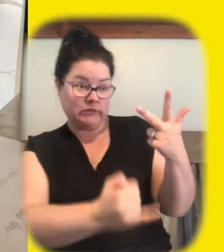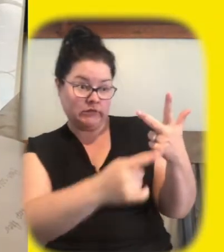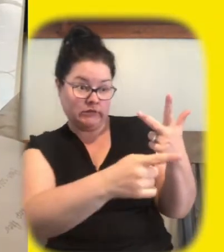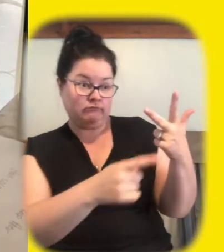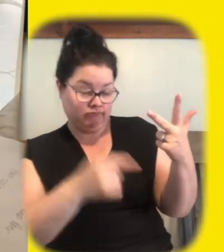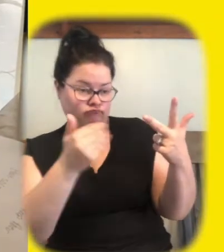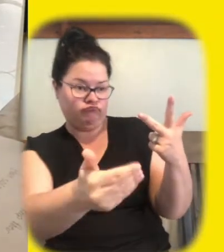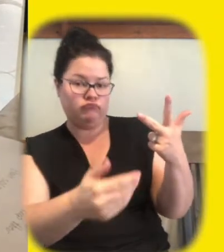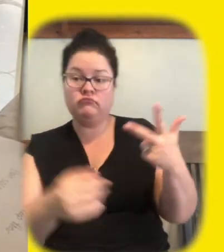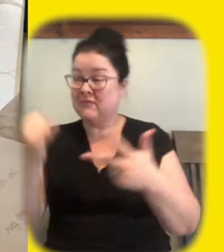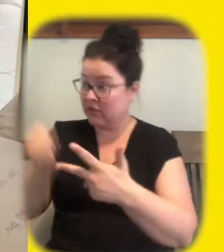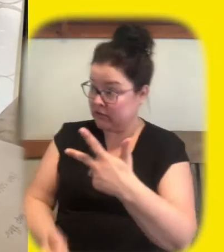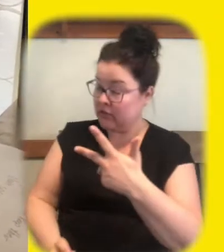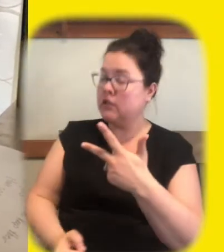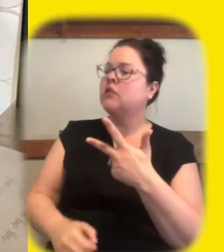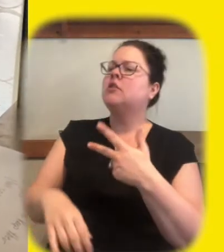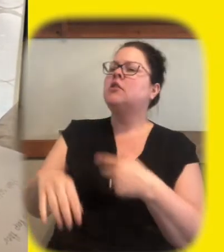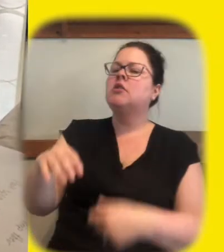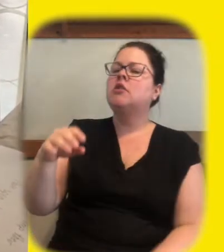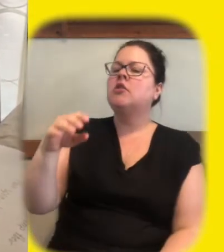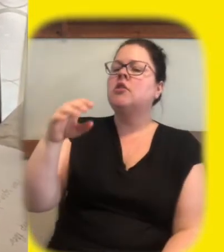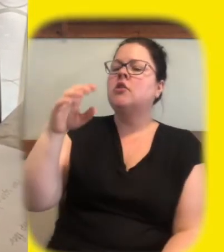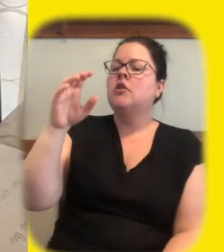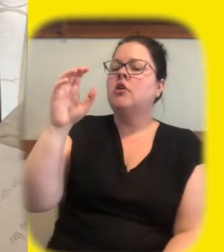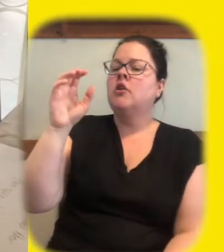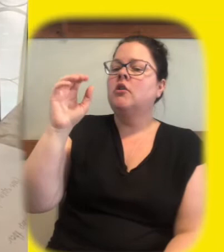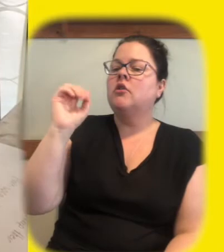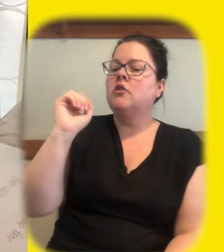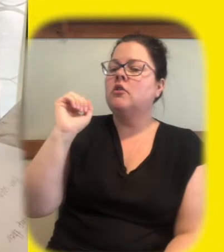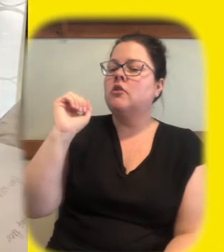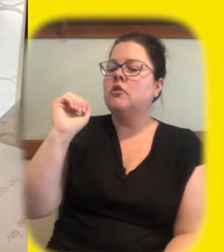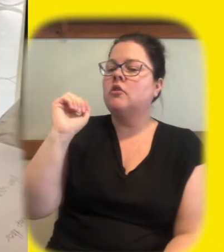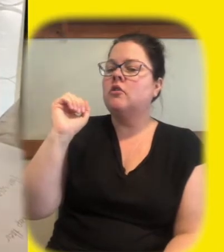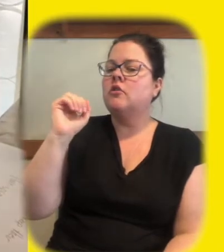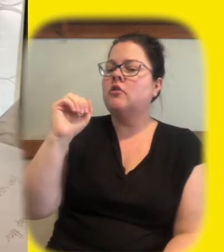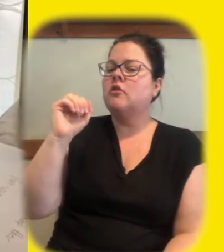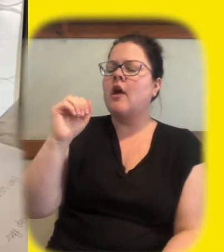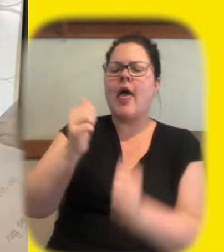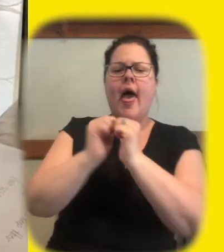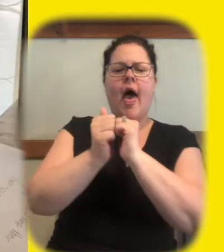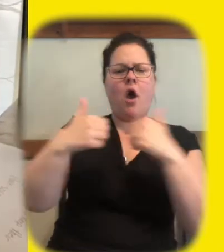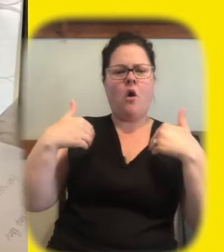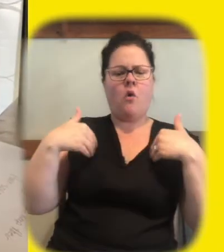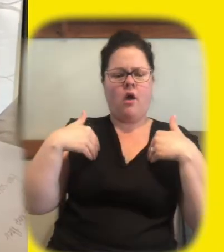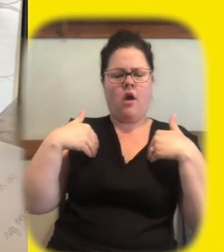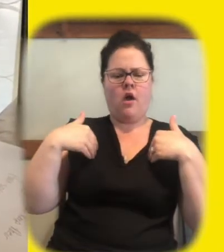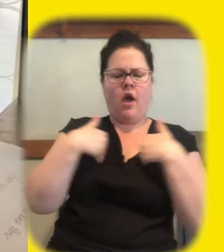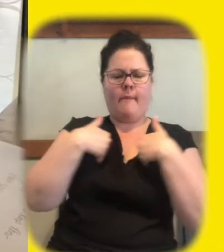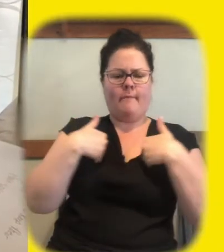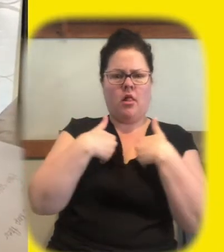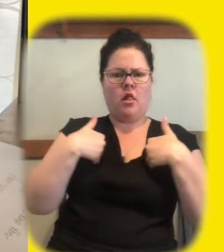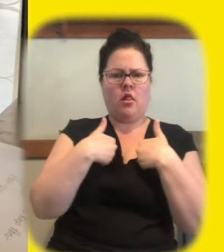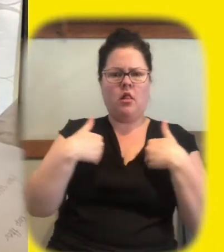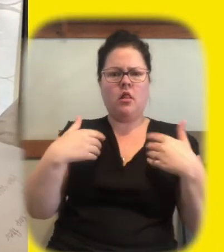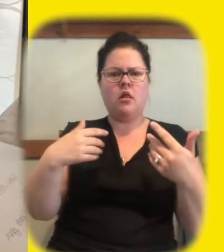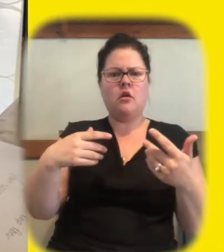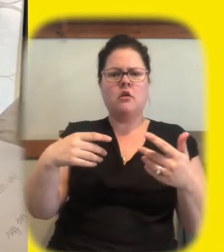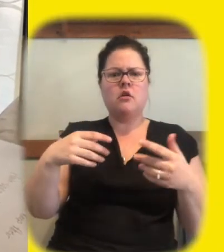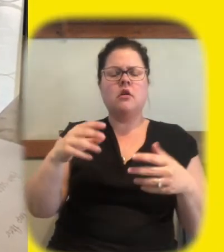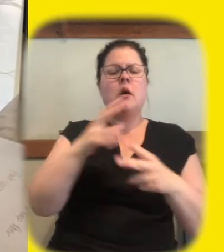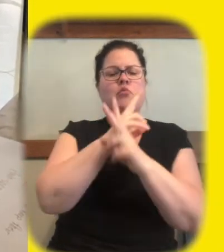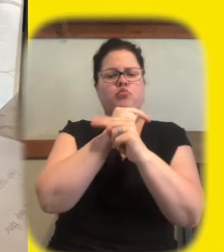you mean the last the last what do arctic hairs use to keep their fur looking good